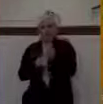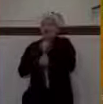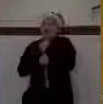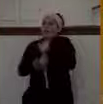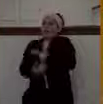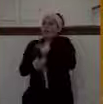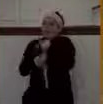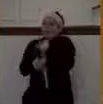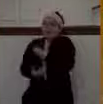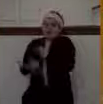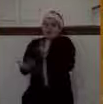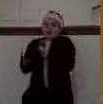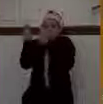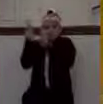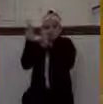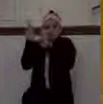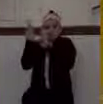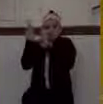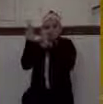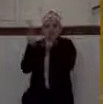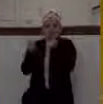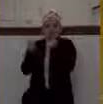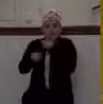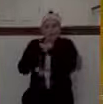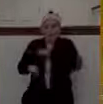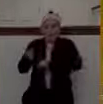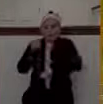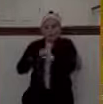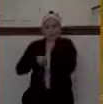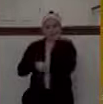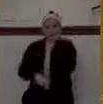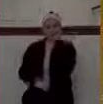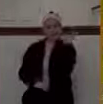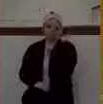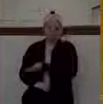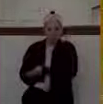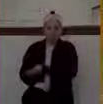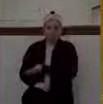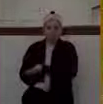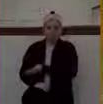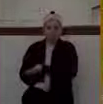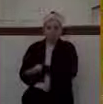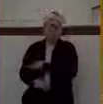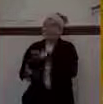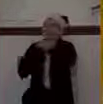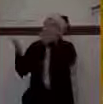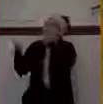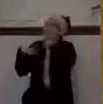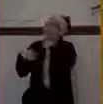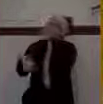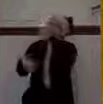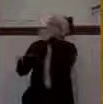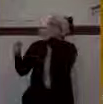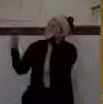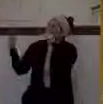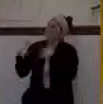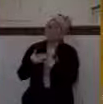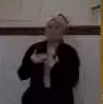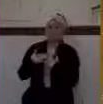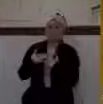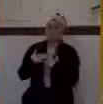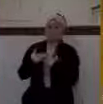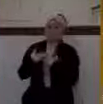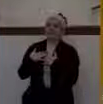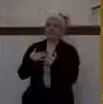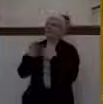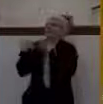facing what we've done and asking God for his grace and his help and taking the necessary measures to mortify any sin in our life,